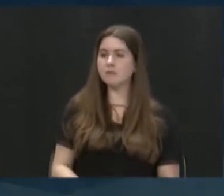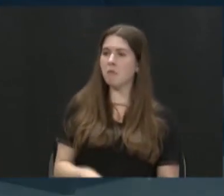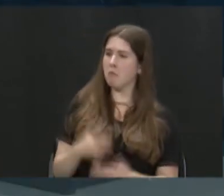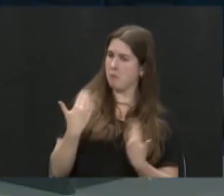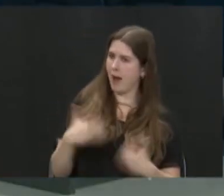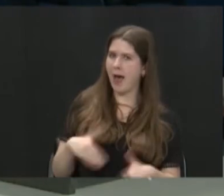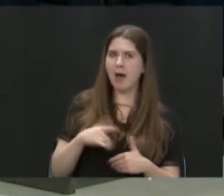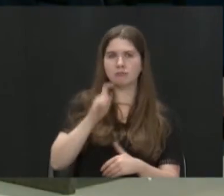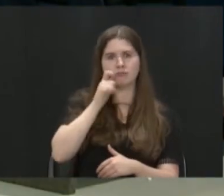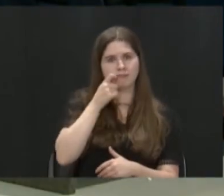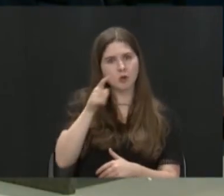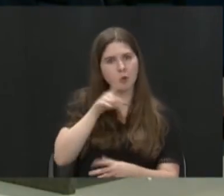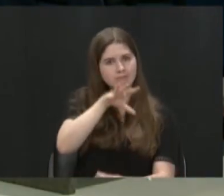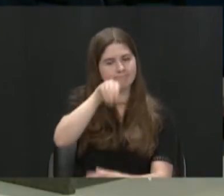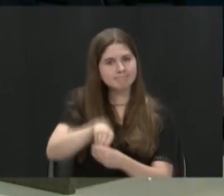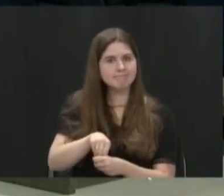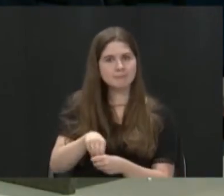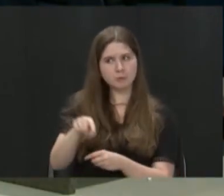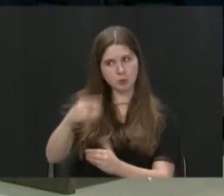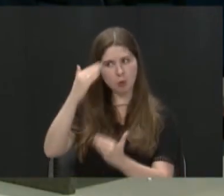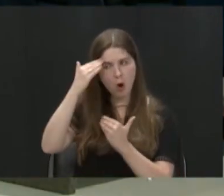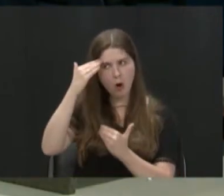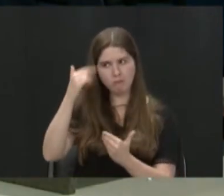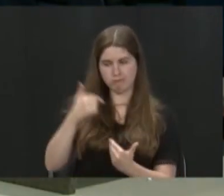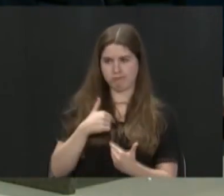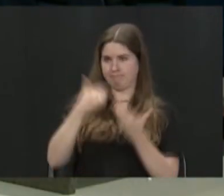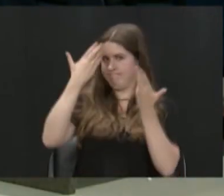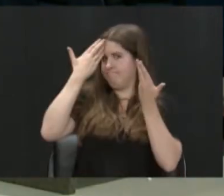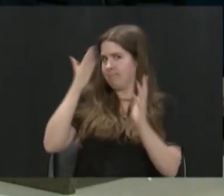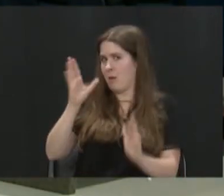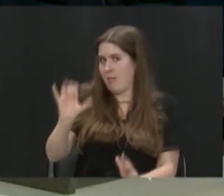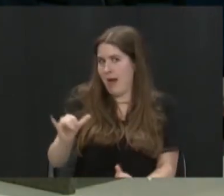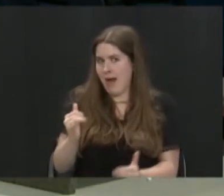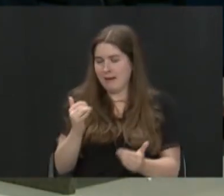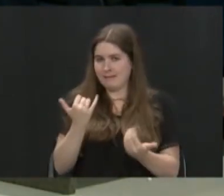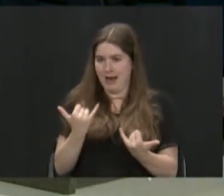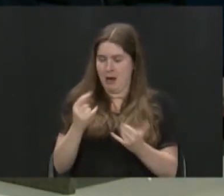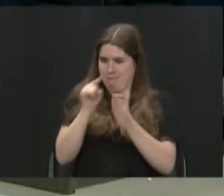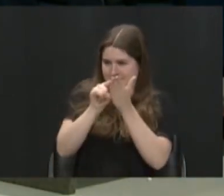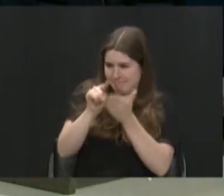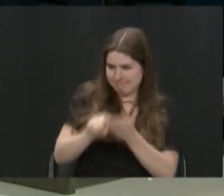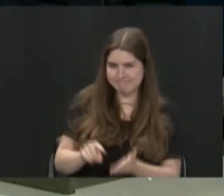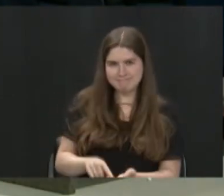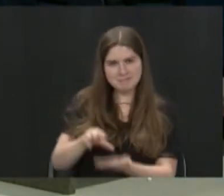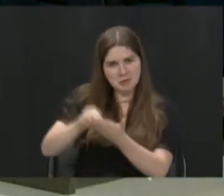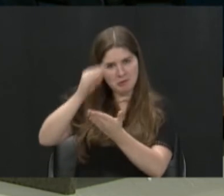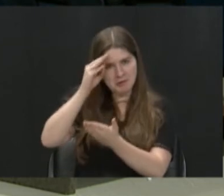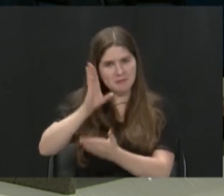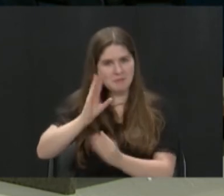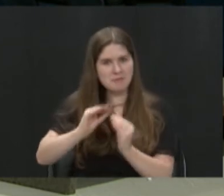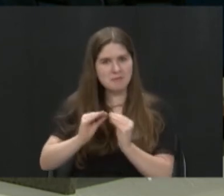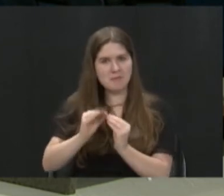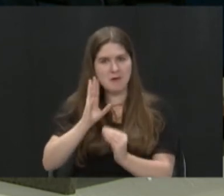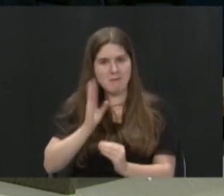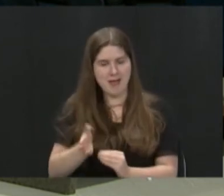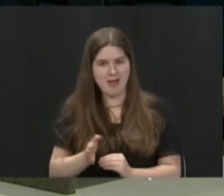you're involved and you're engaged and you know about that. I wasn't familiar with that but I will learn more now and I'll check that out. So,